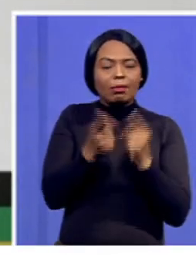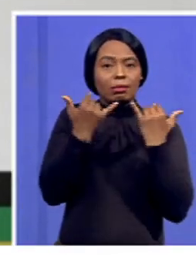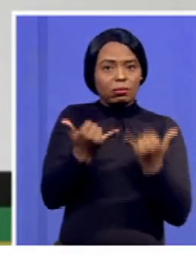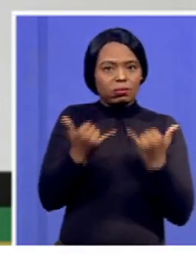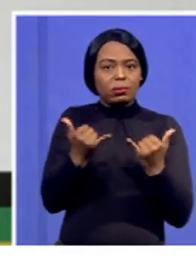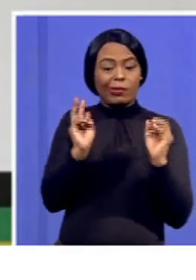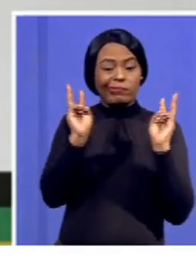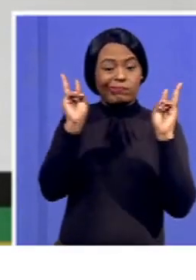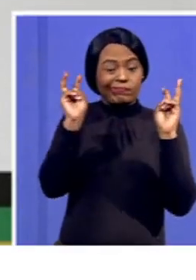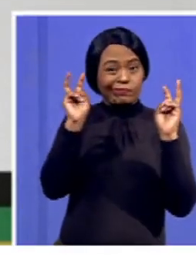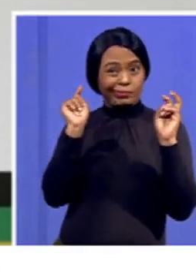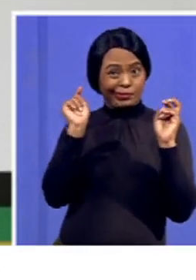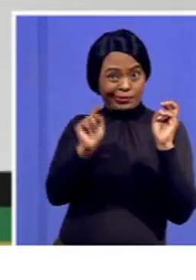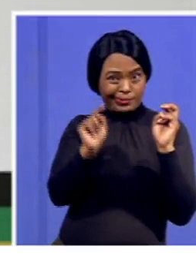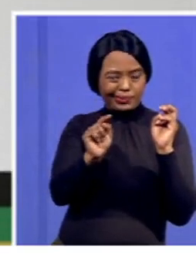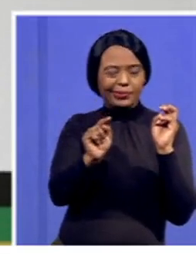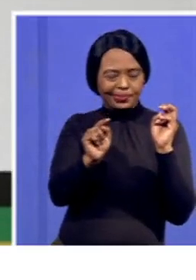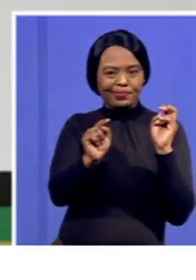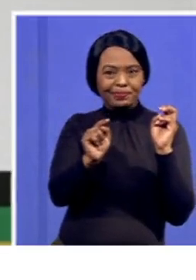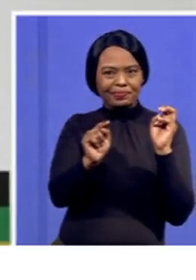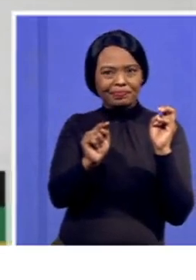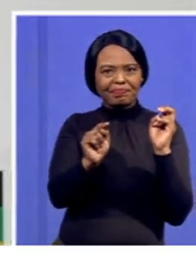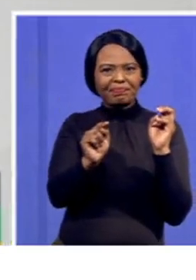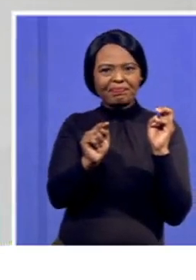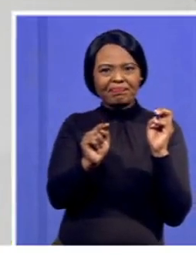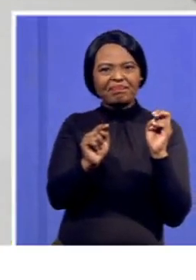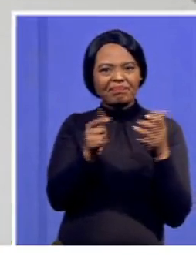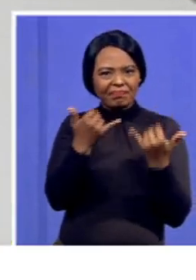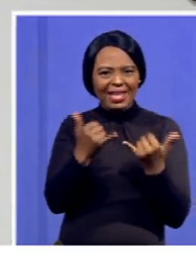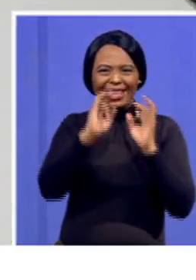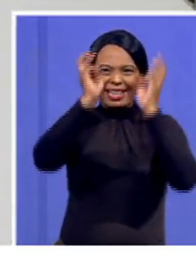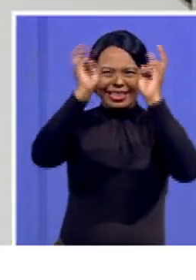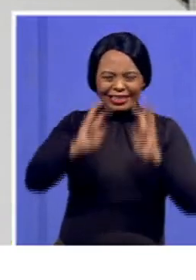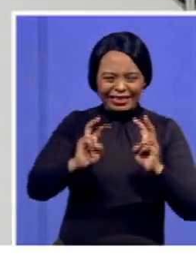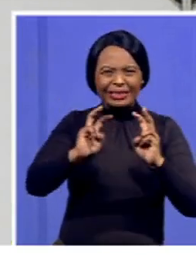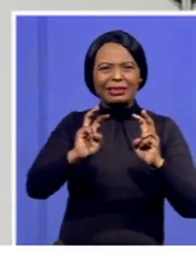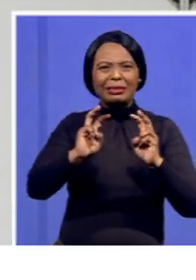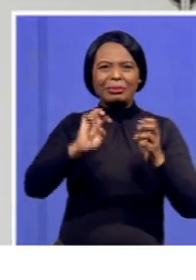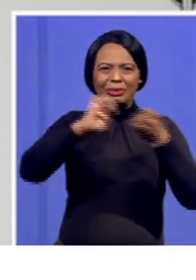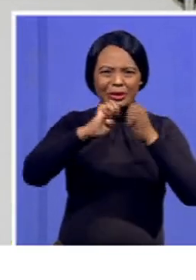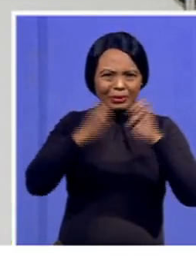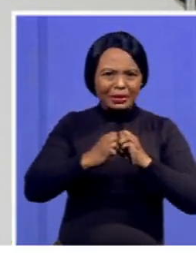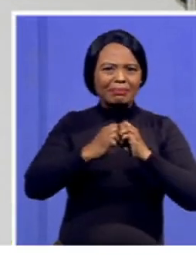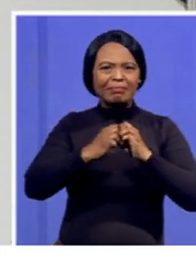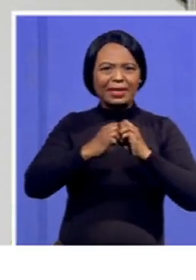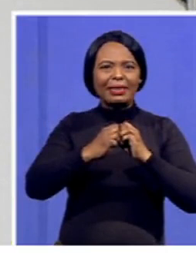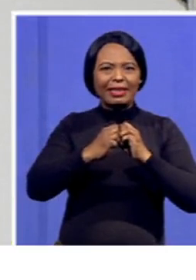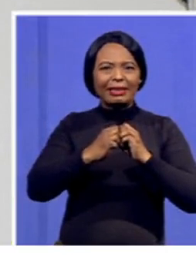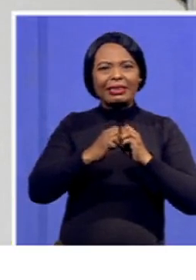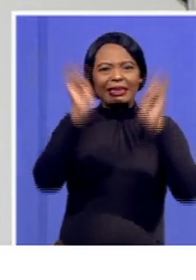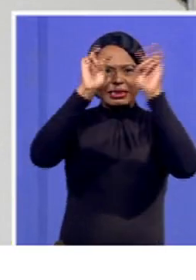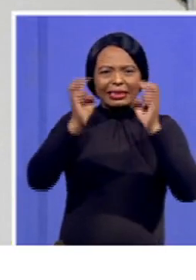a stage where we are dealing with intermittent electricity supply, which